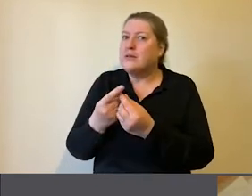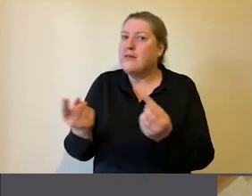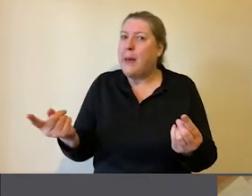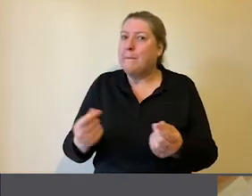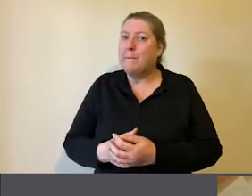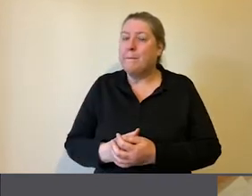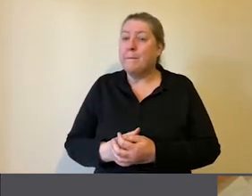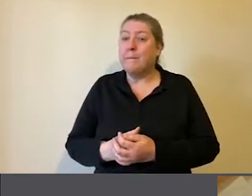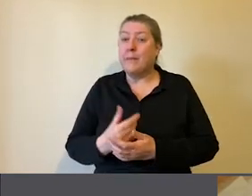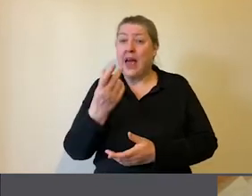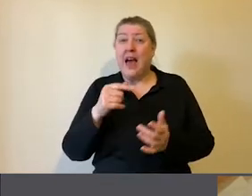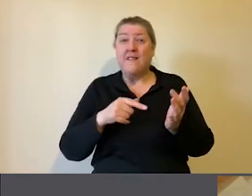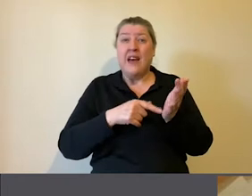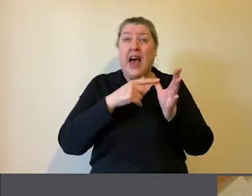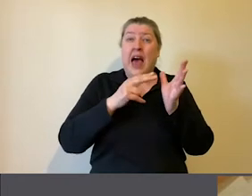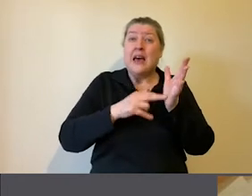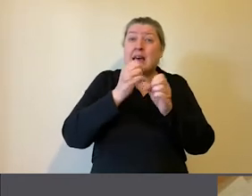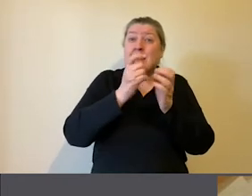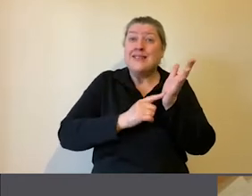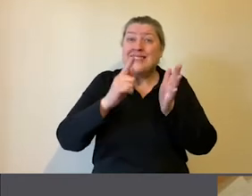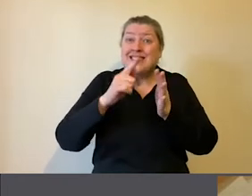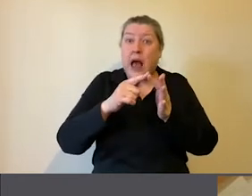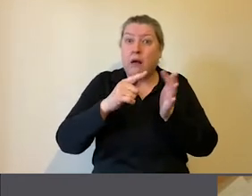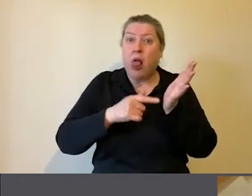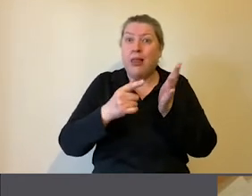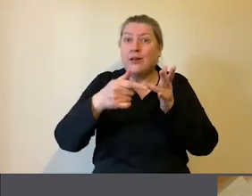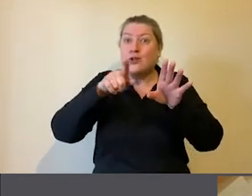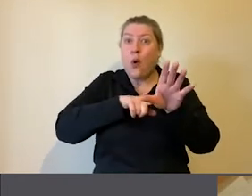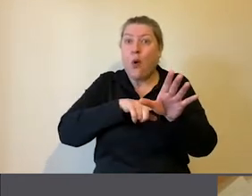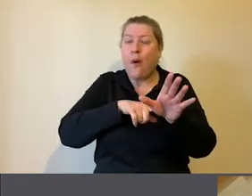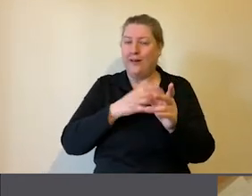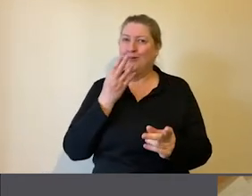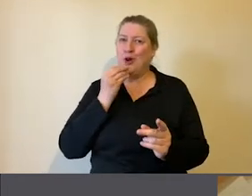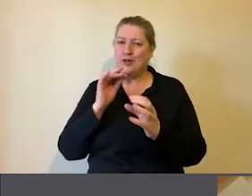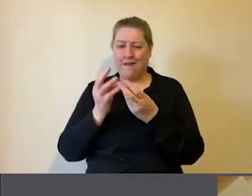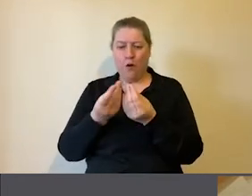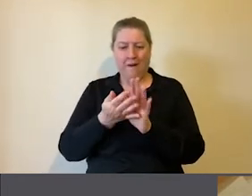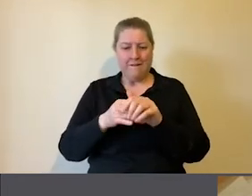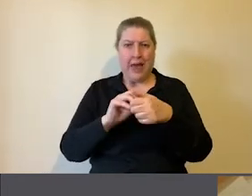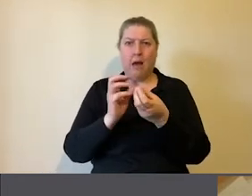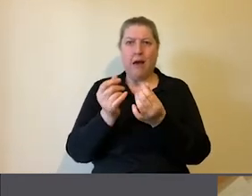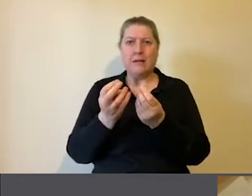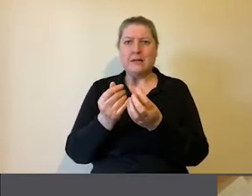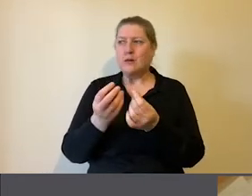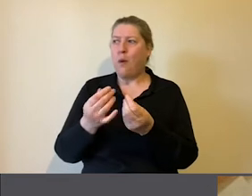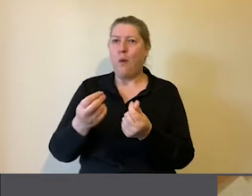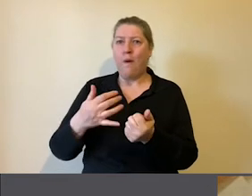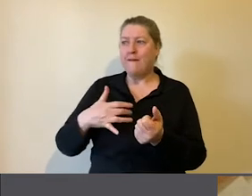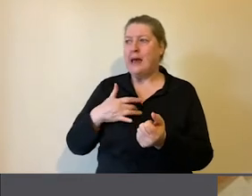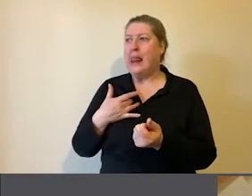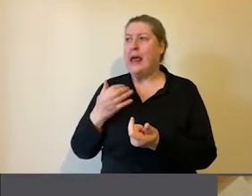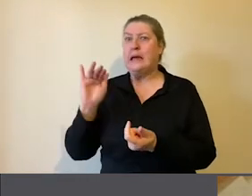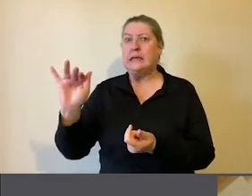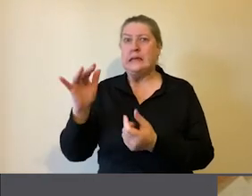tangle toy, which is really useful if you've got fiddly fingers, or you're feeling very tempted to touch the